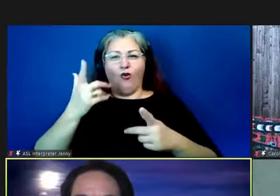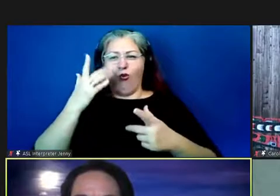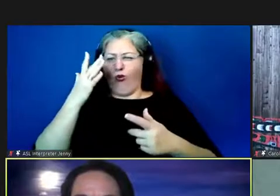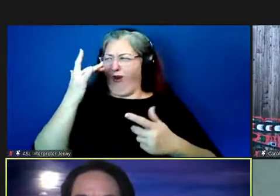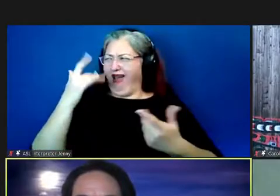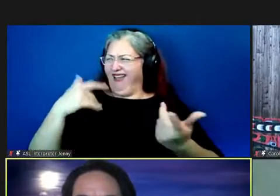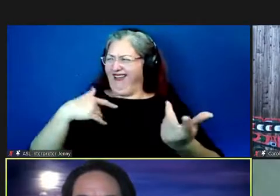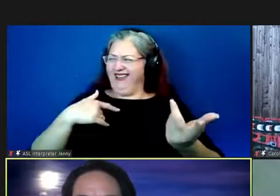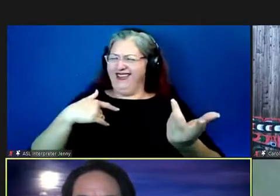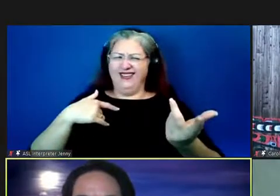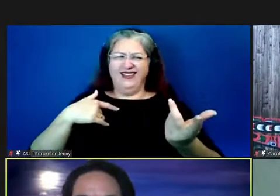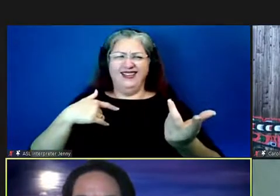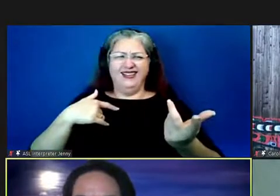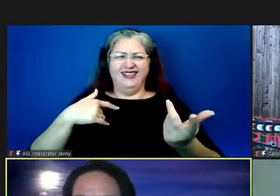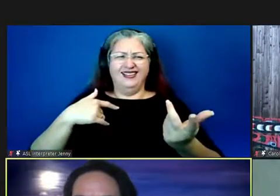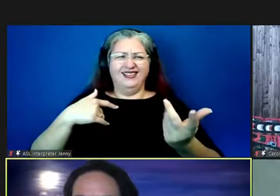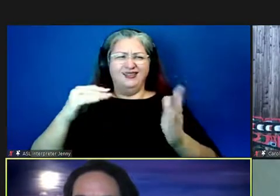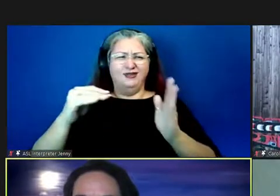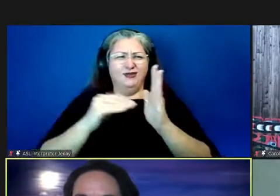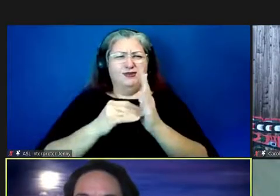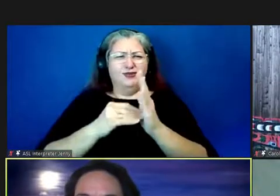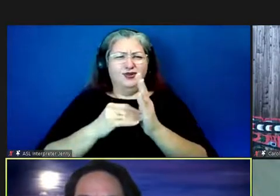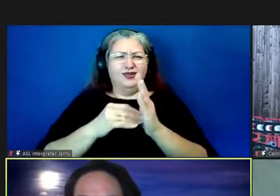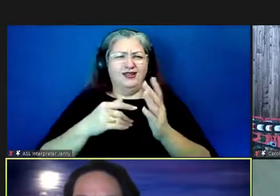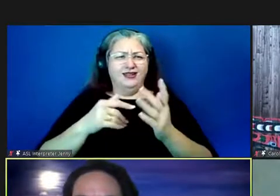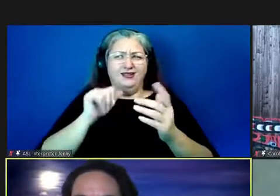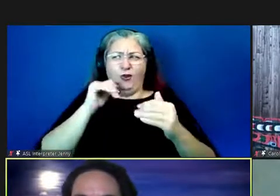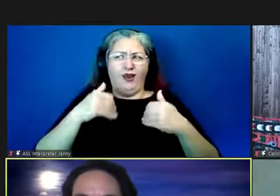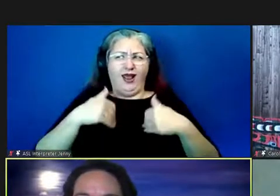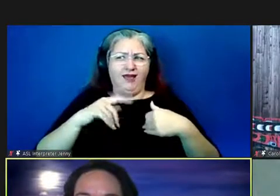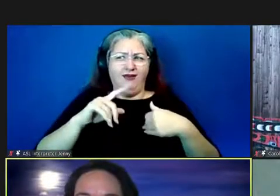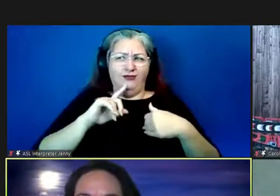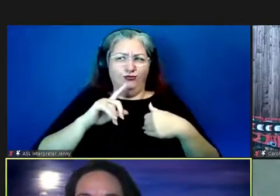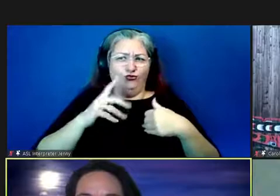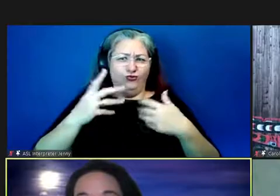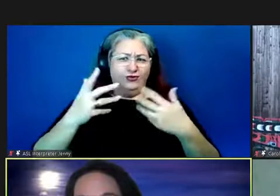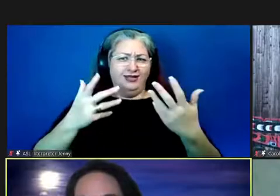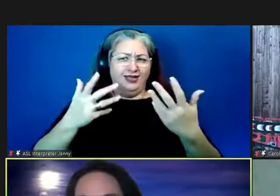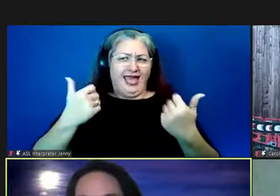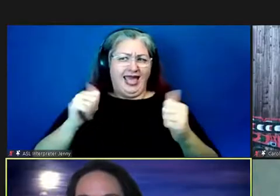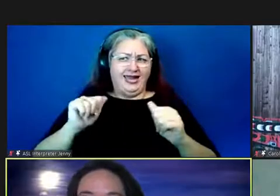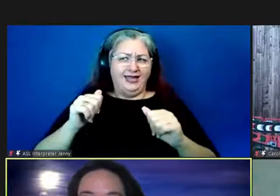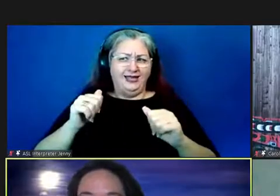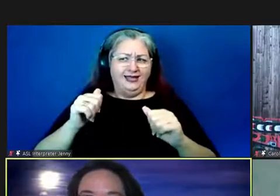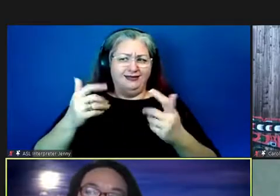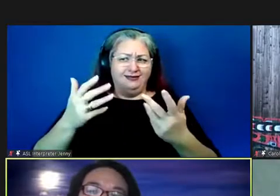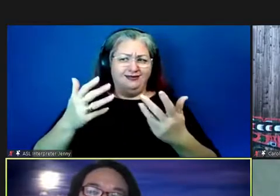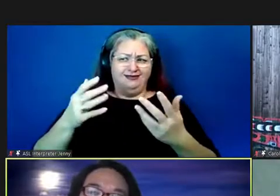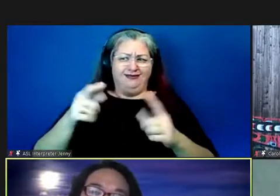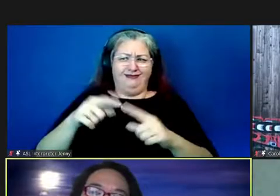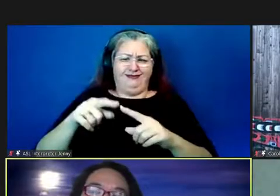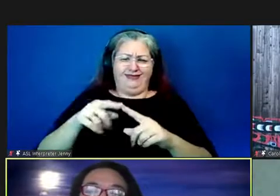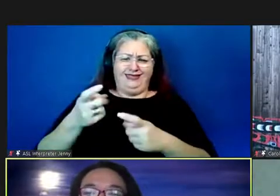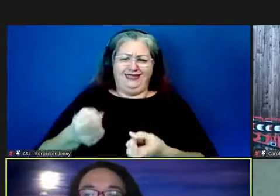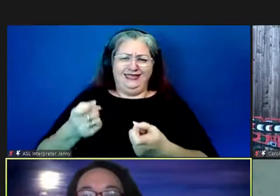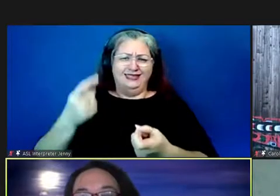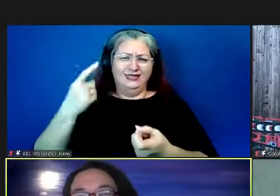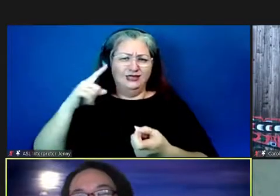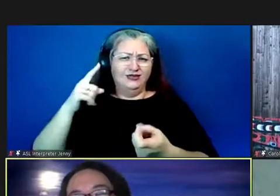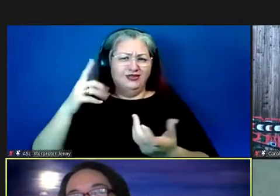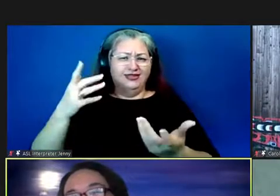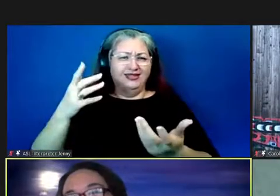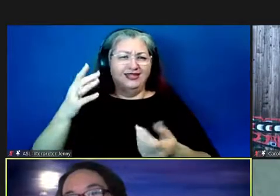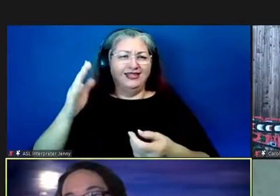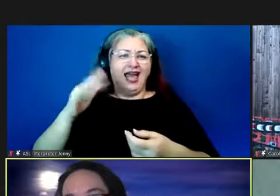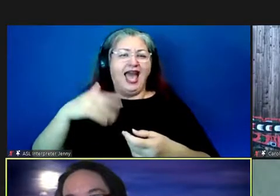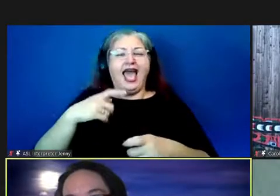we like why would we have we don't have like really a use for skis it's like i don't know